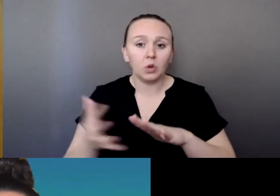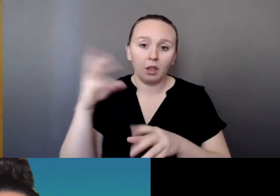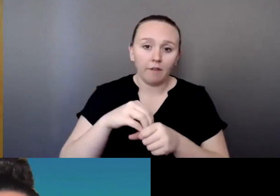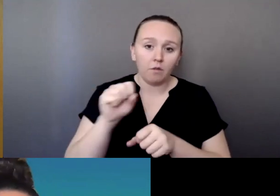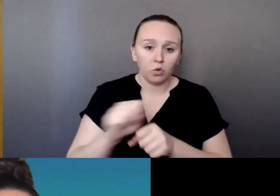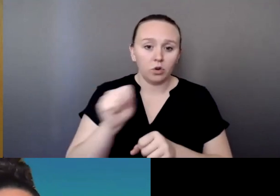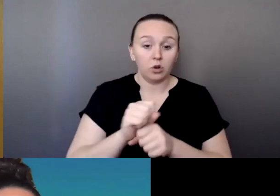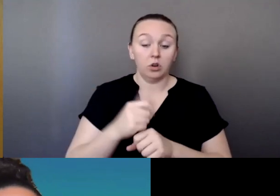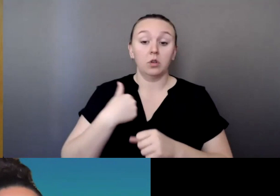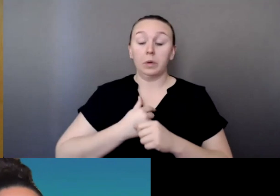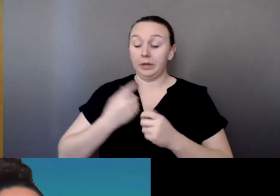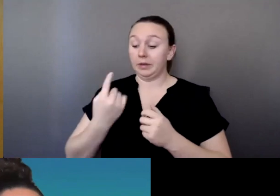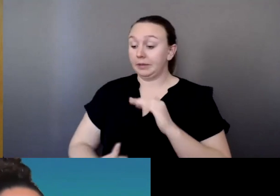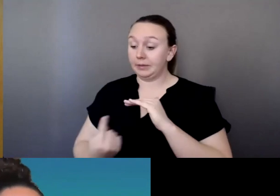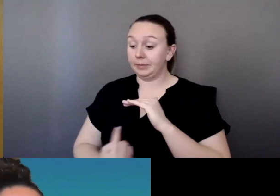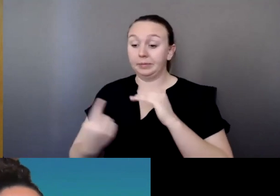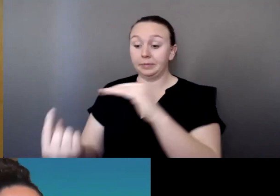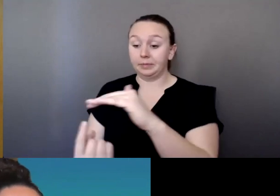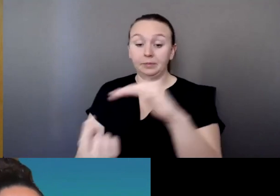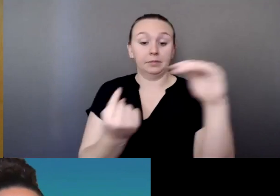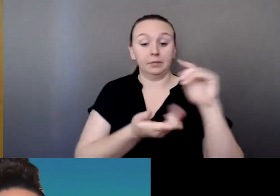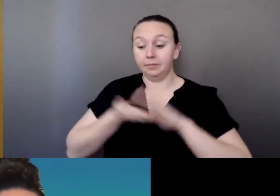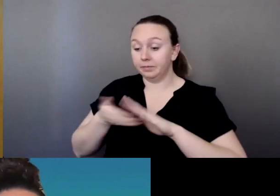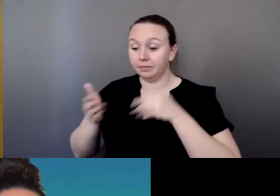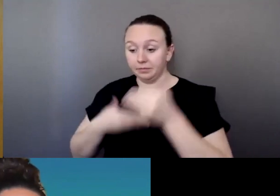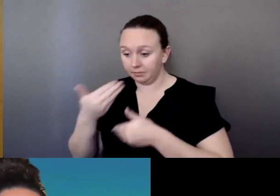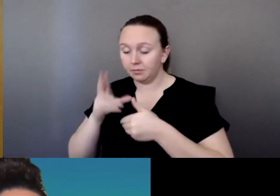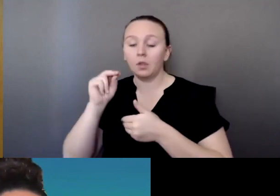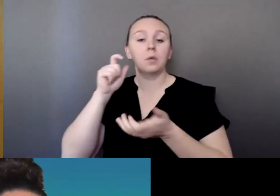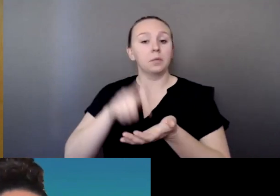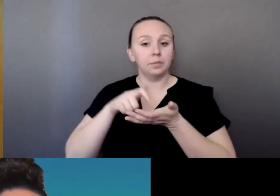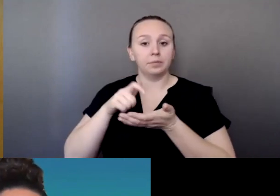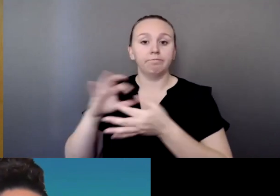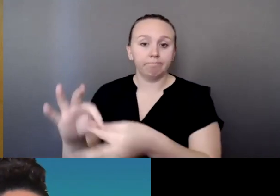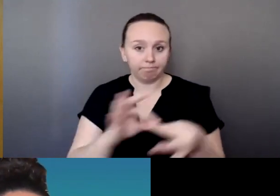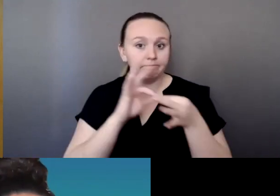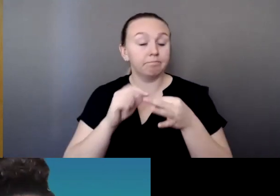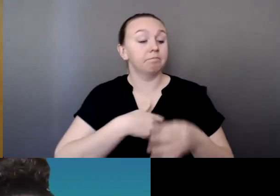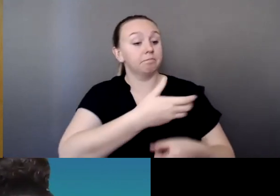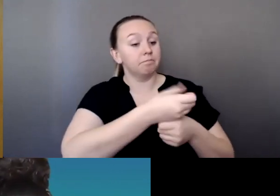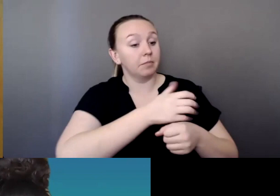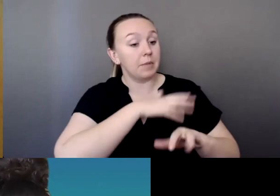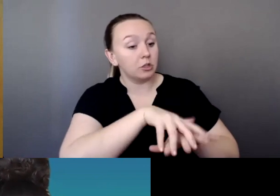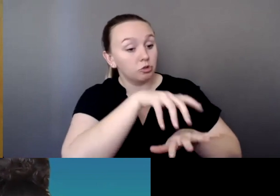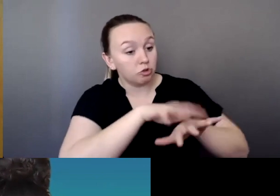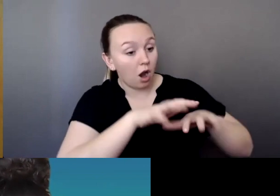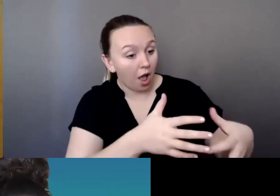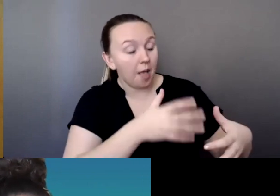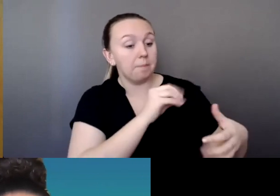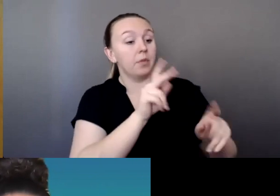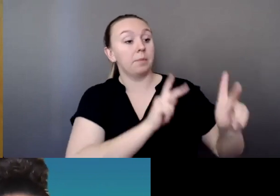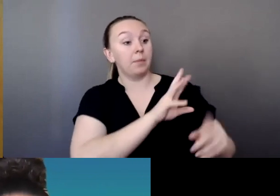operate alone. I have full faith from my tribe and from people in my tribe. I lean heavily